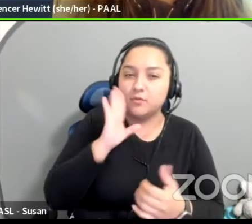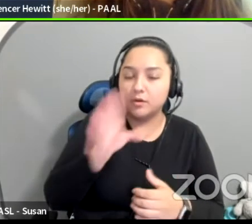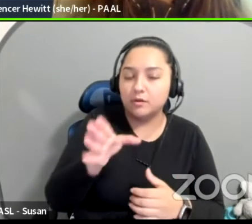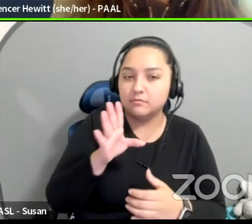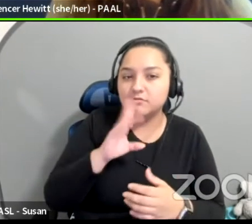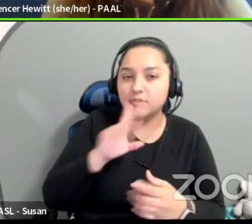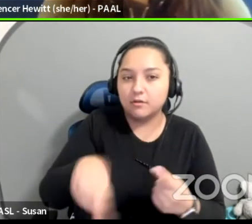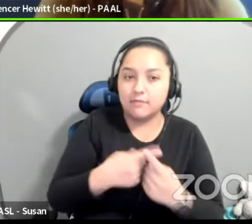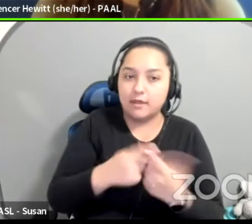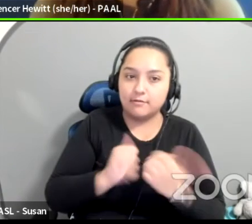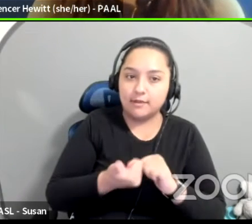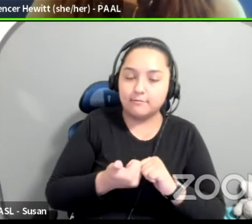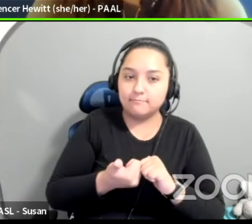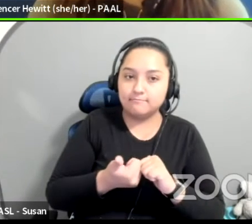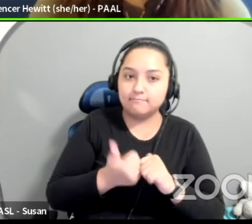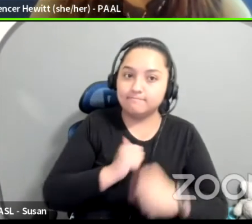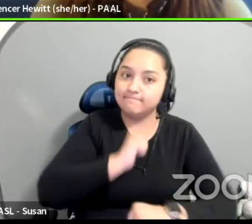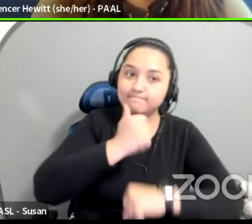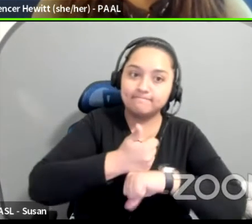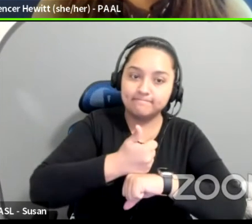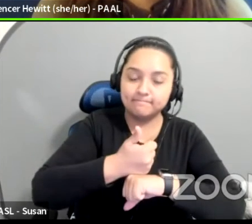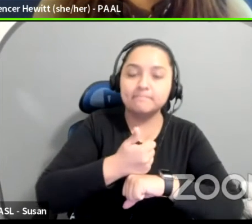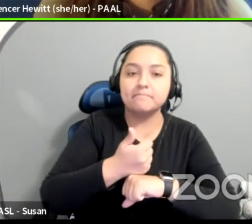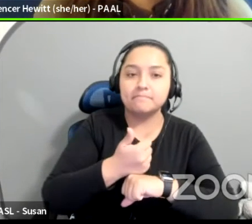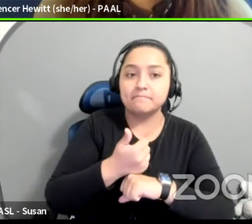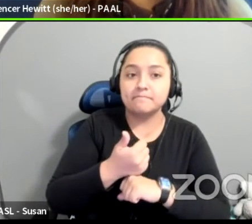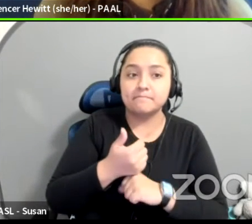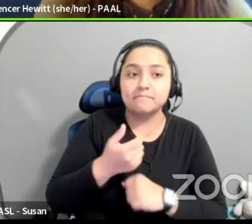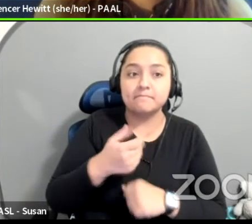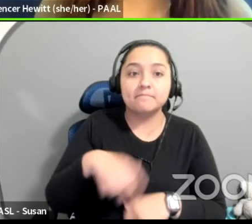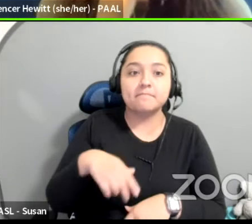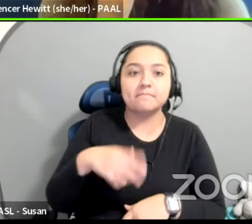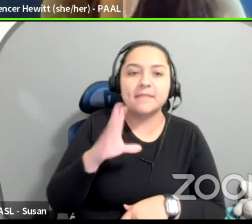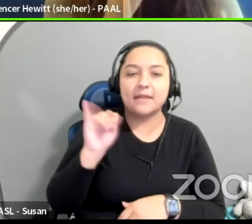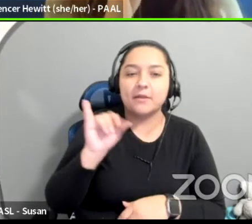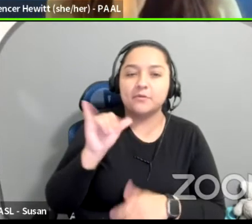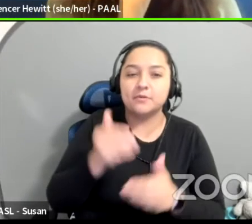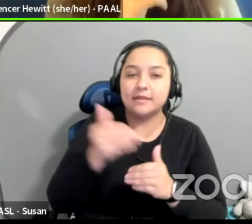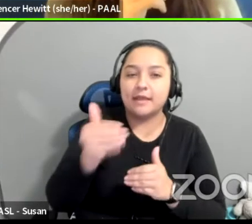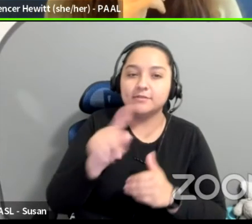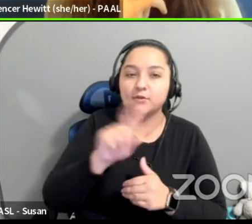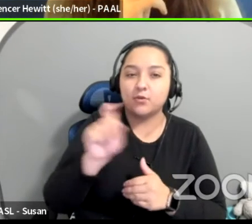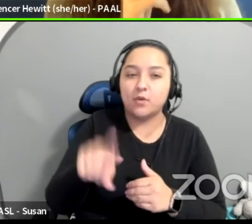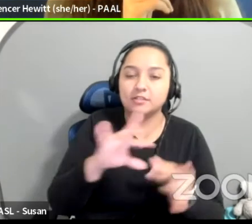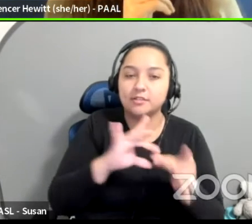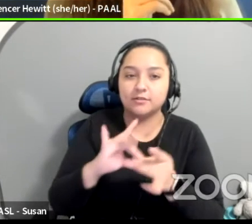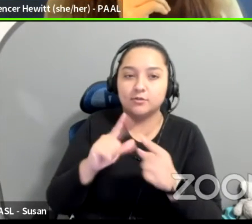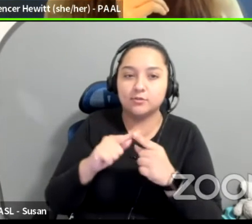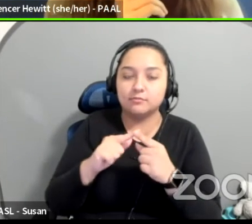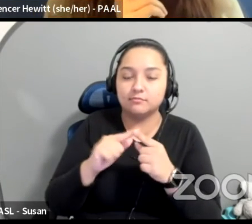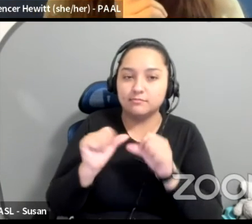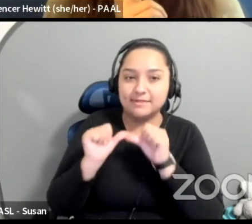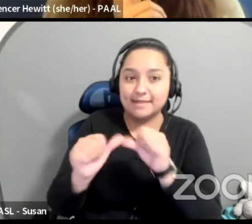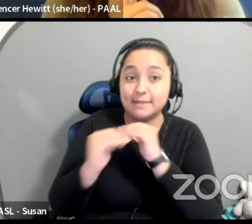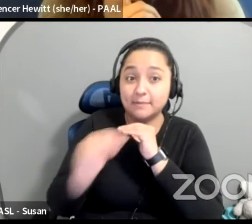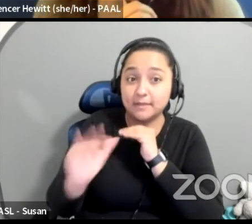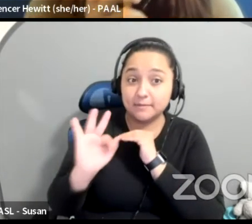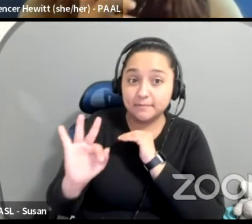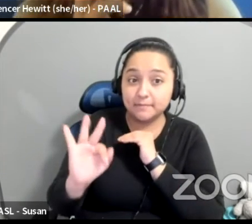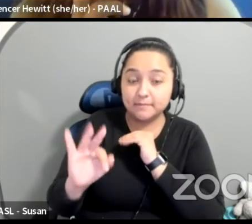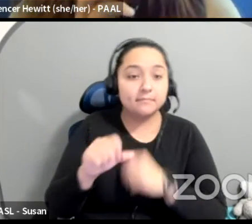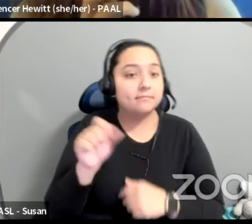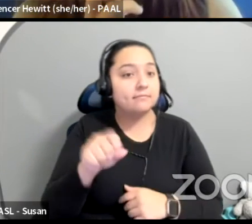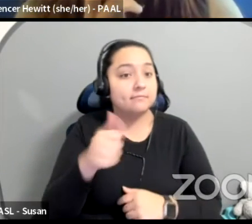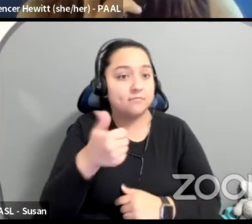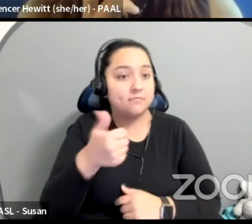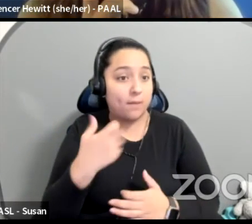has a question about it. Um, and I think we're ready to jump to the next question about sustainability. If you're good, Roberta. Yeah. Yeah. Do you want